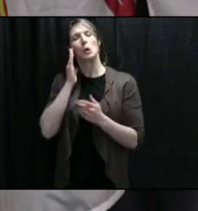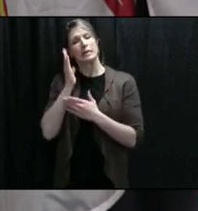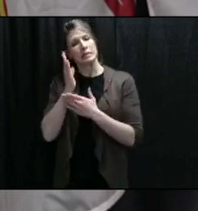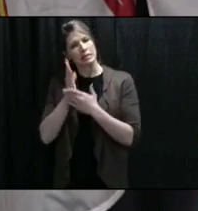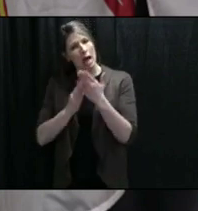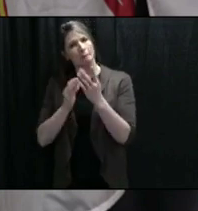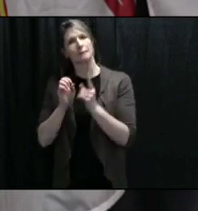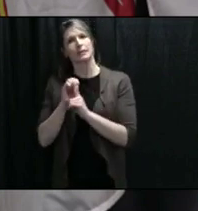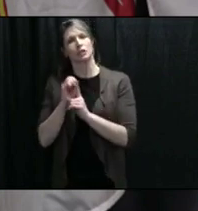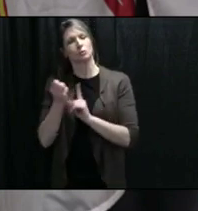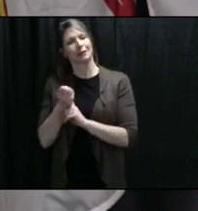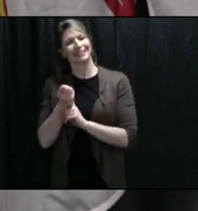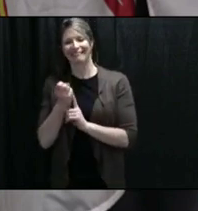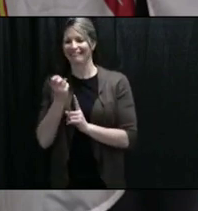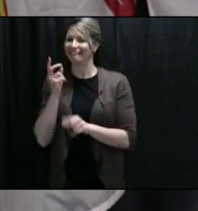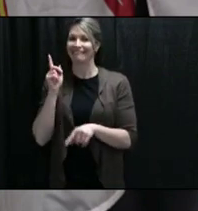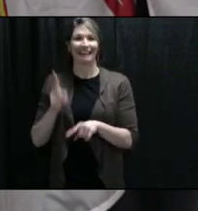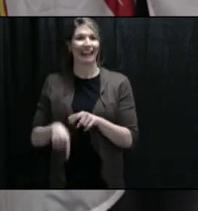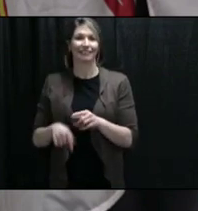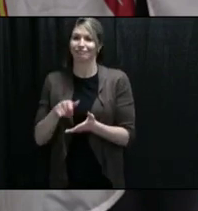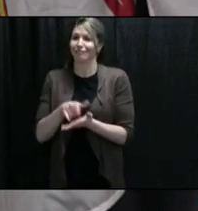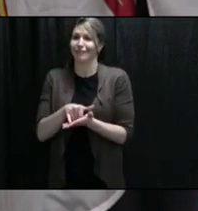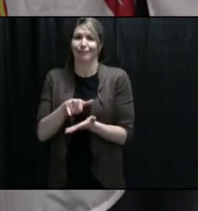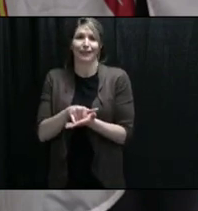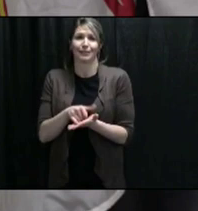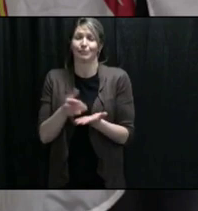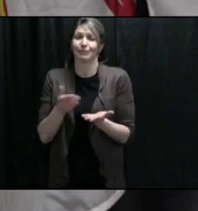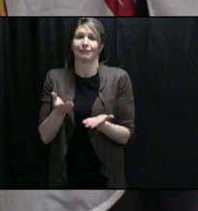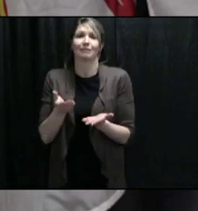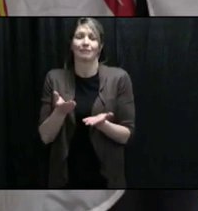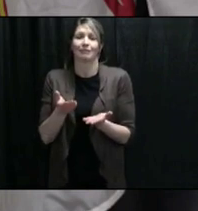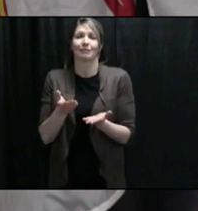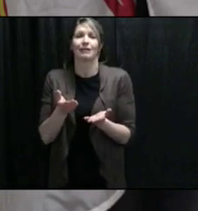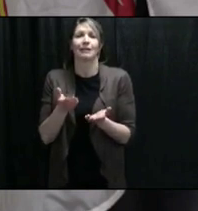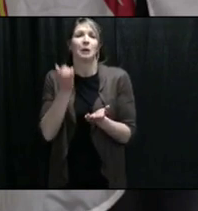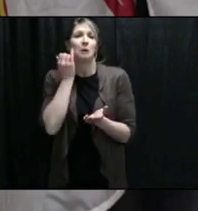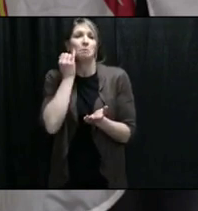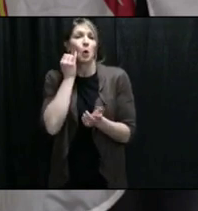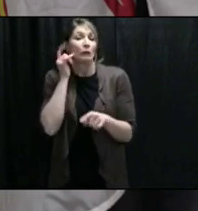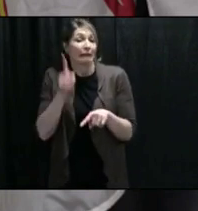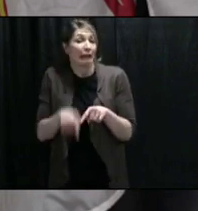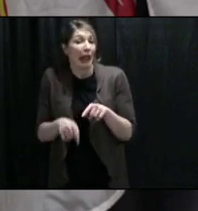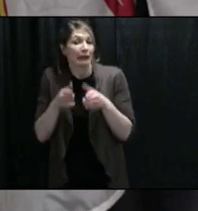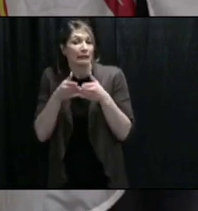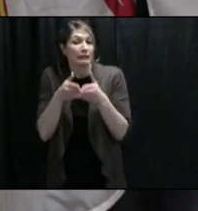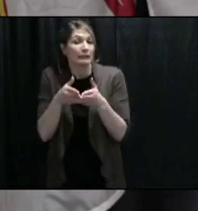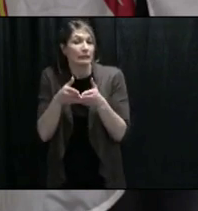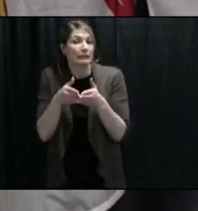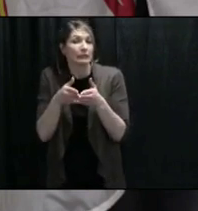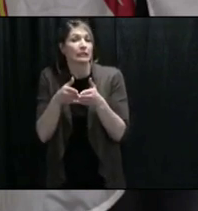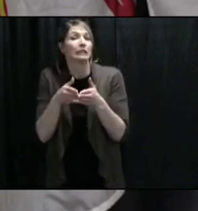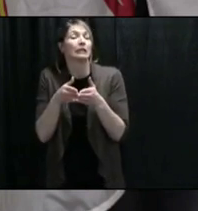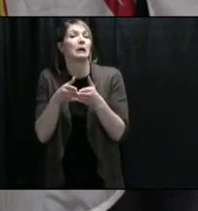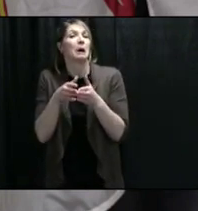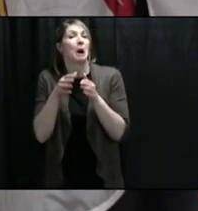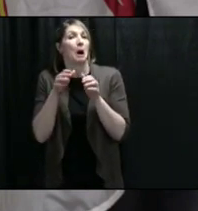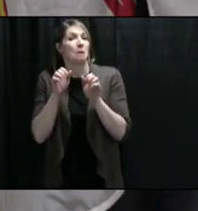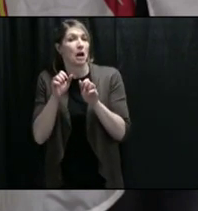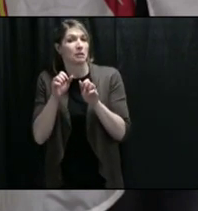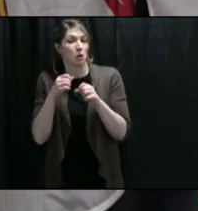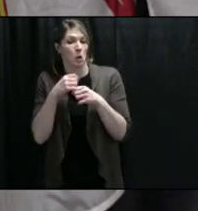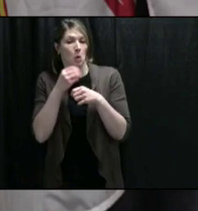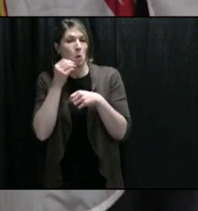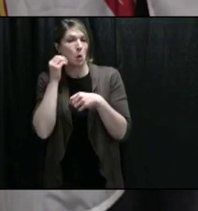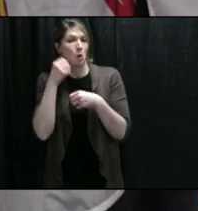difficult. In those situations, wearing a mask may,